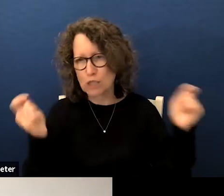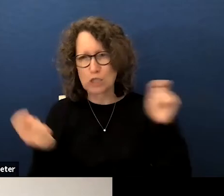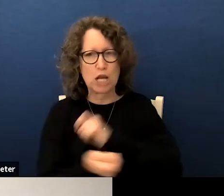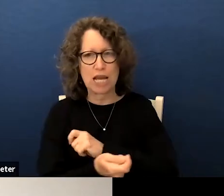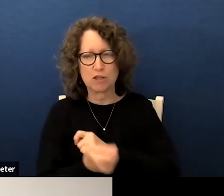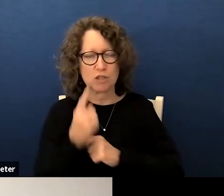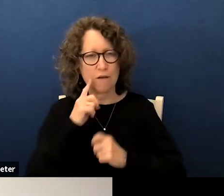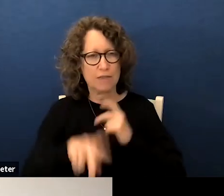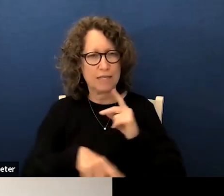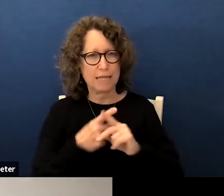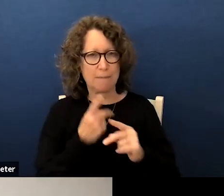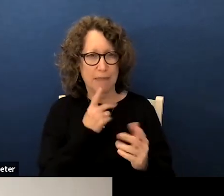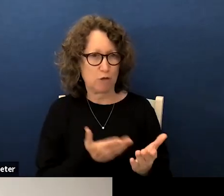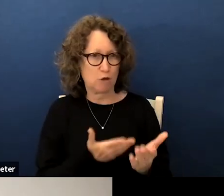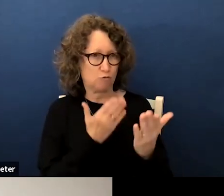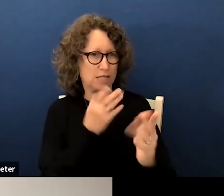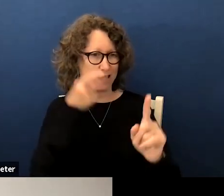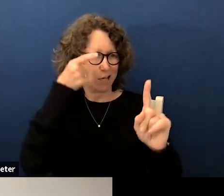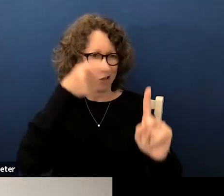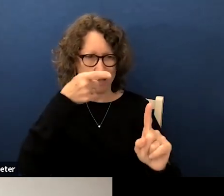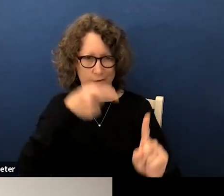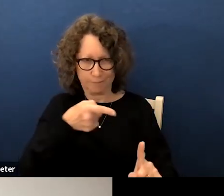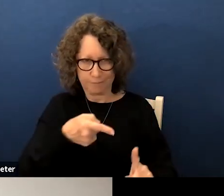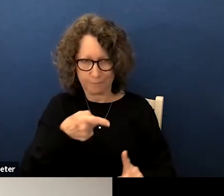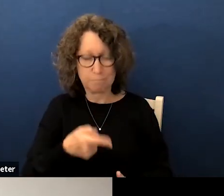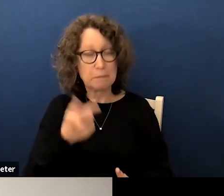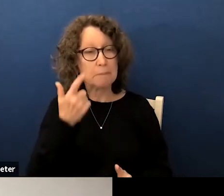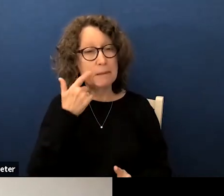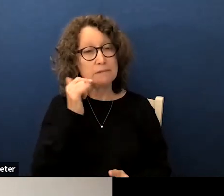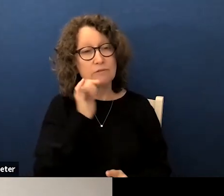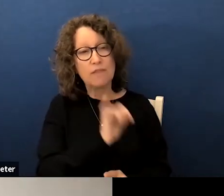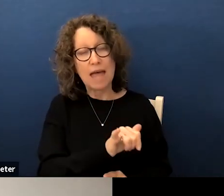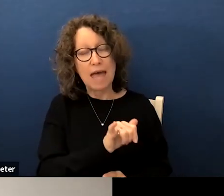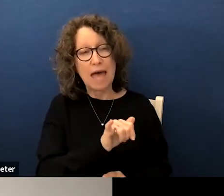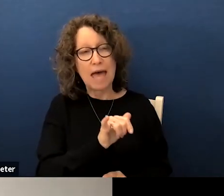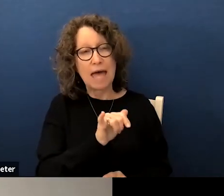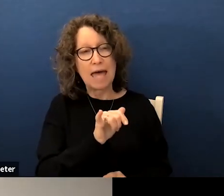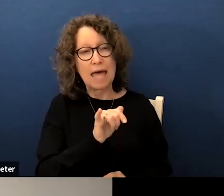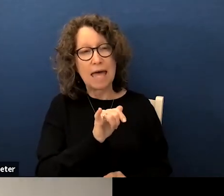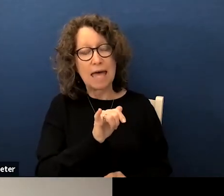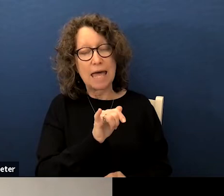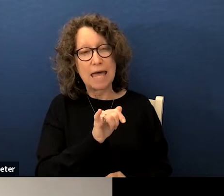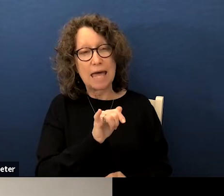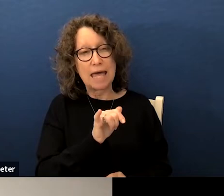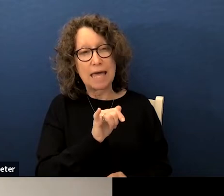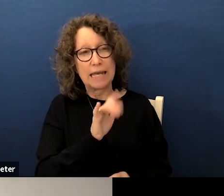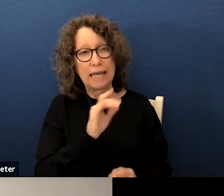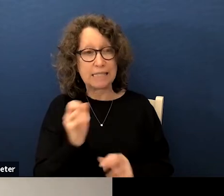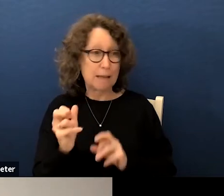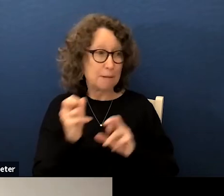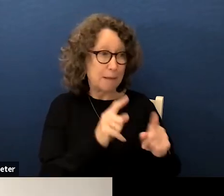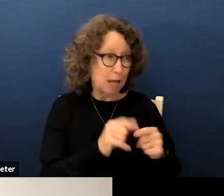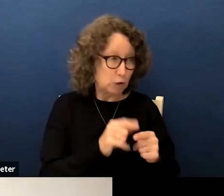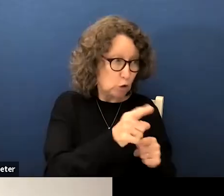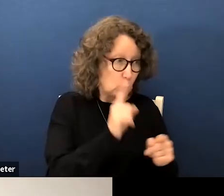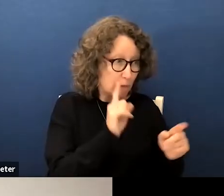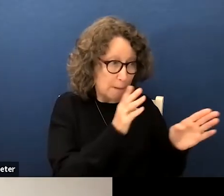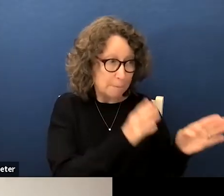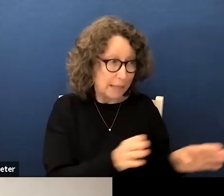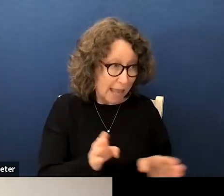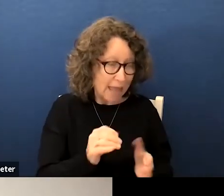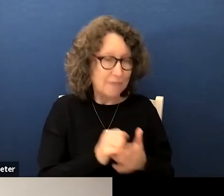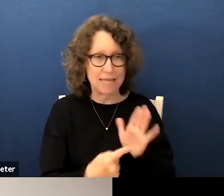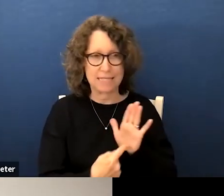of the type that the resolution points to because that is pending exactly coming back to you with a plan that does